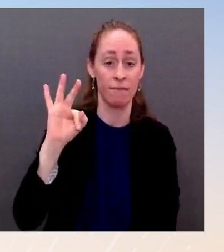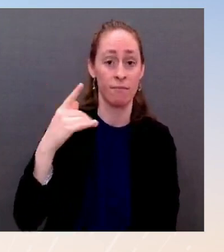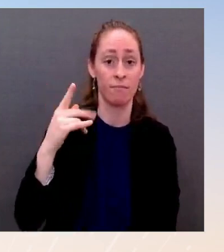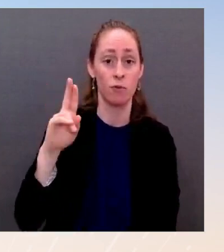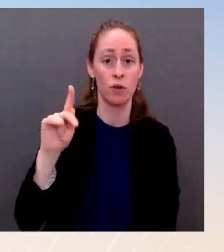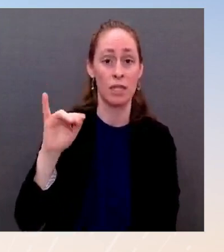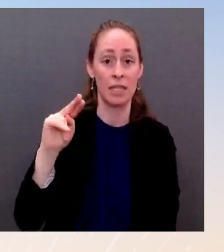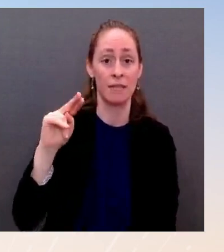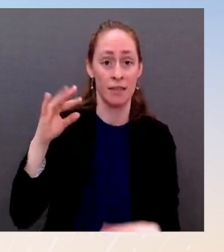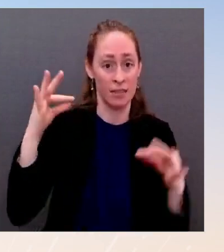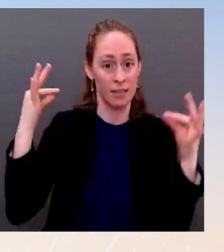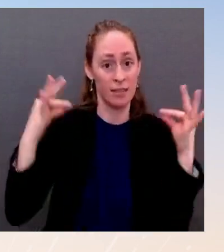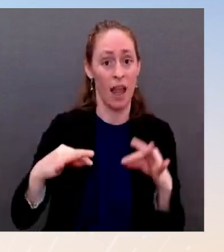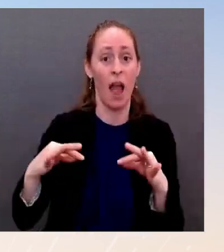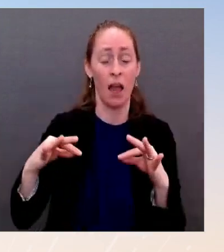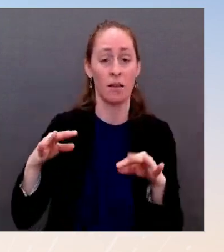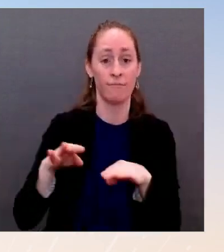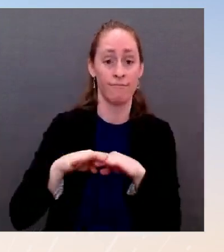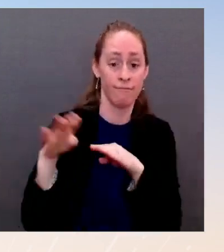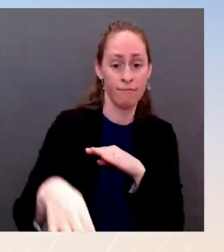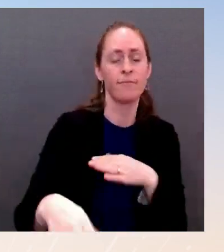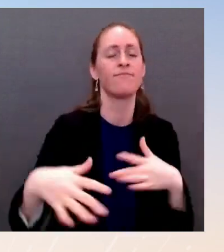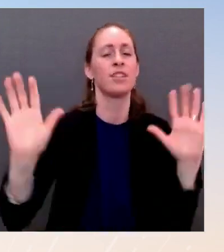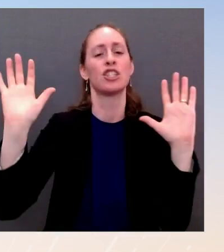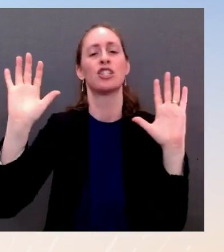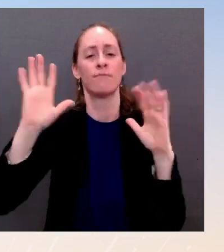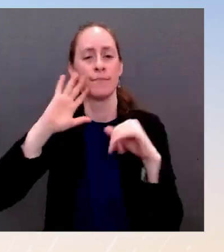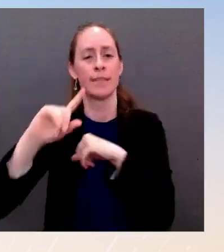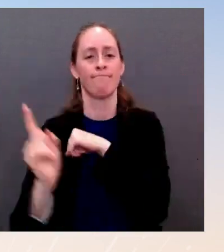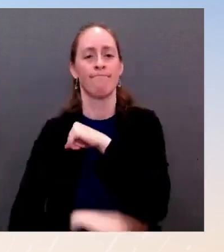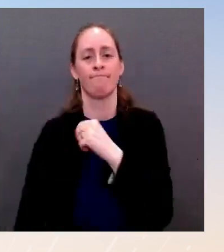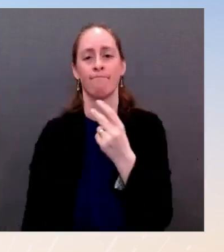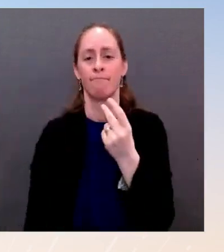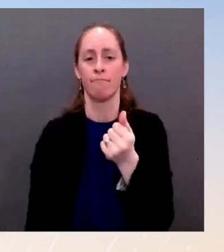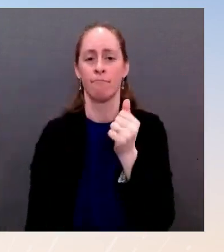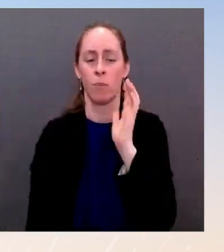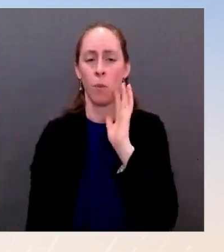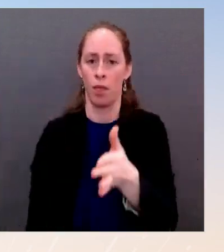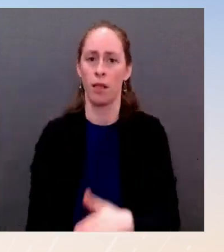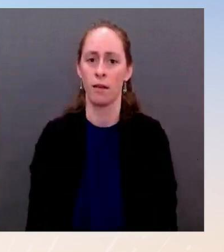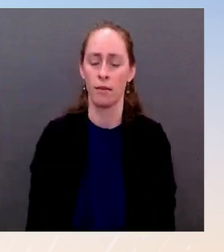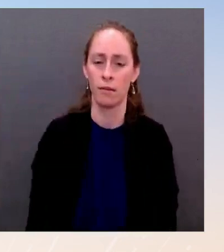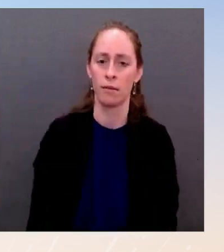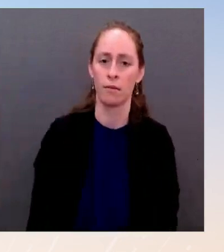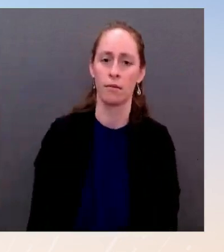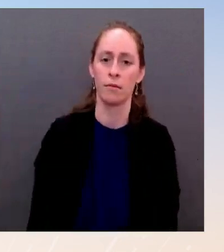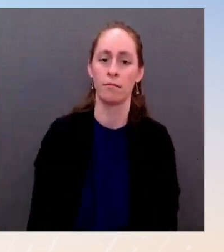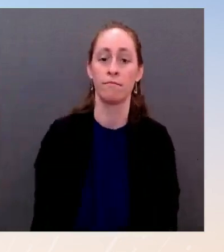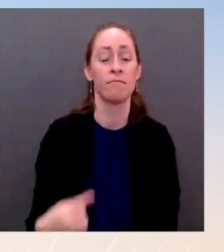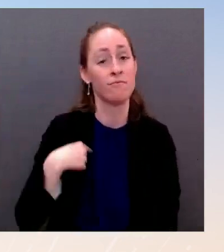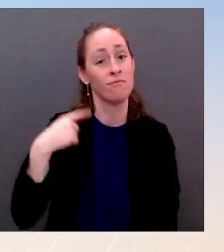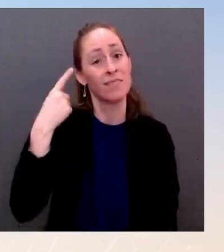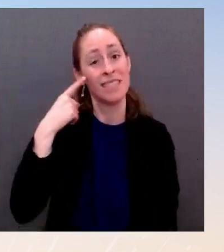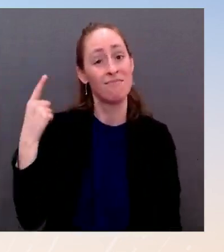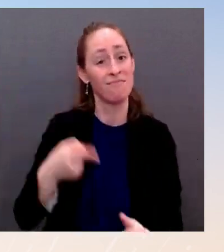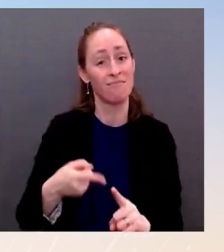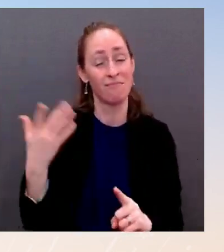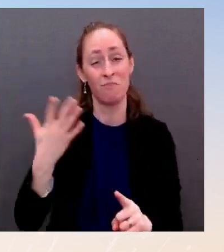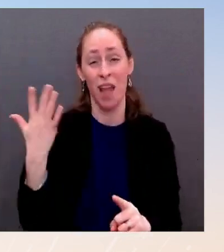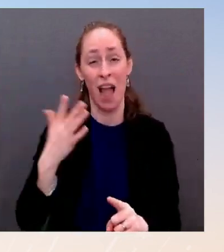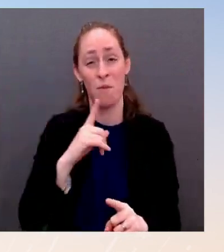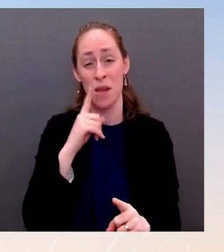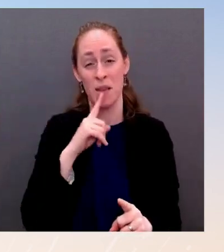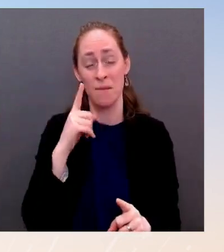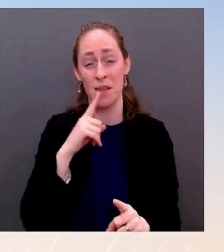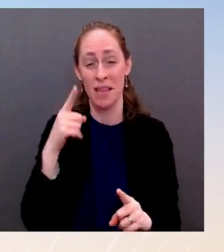merits, but equally importantly, we believe that the most important fundamental for anything that unfolds in